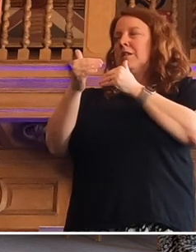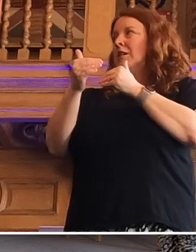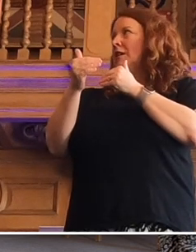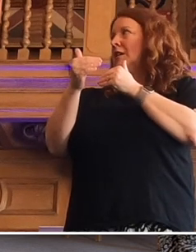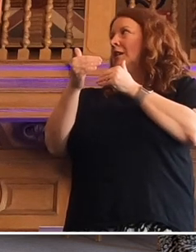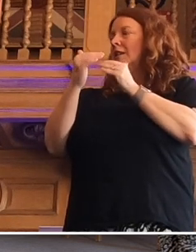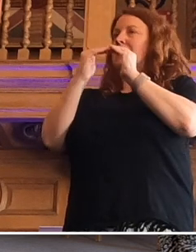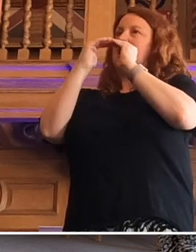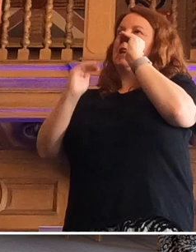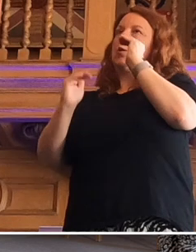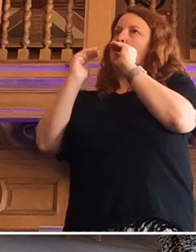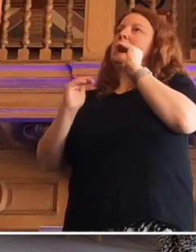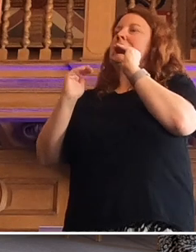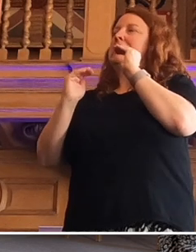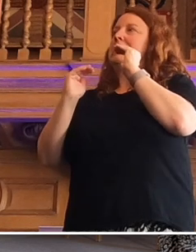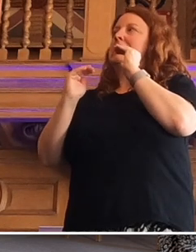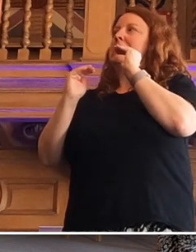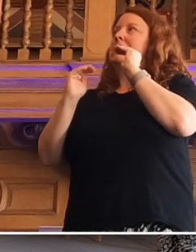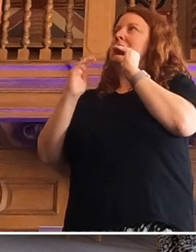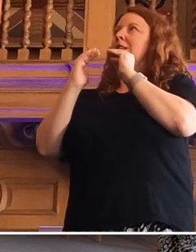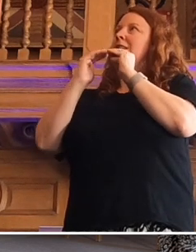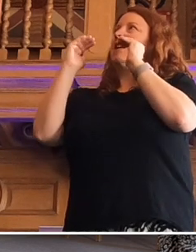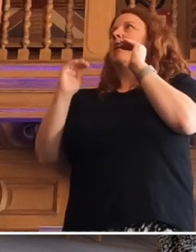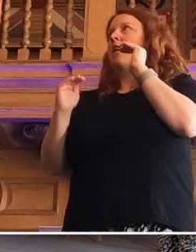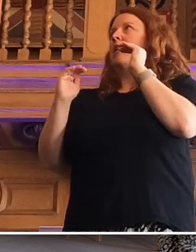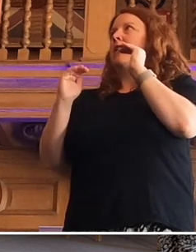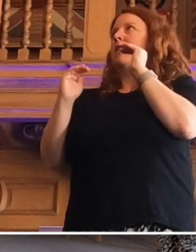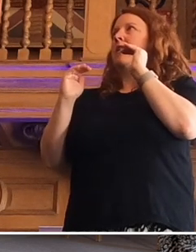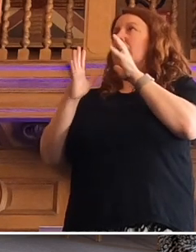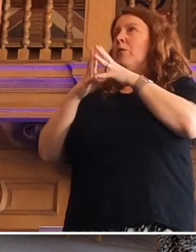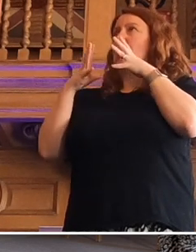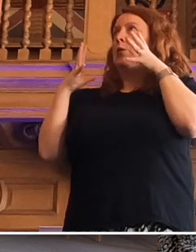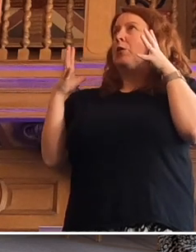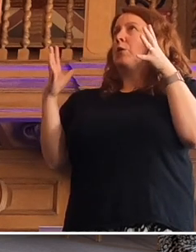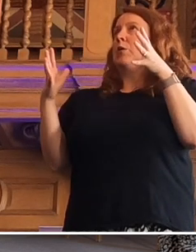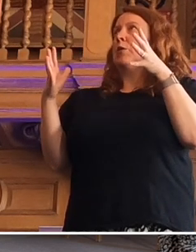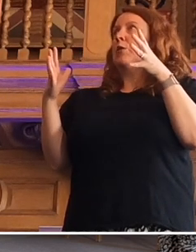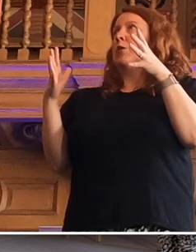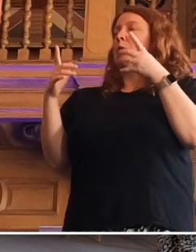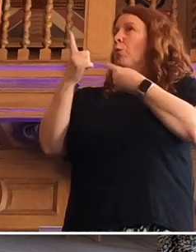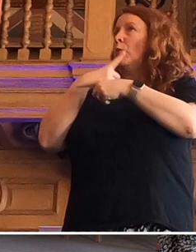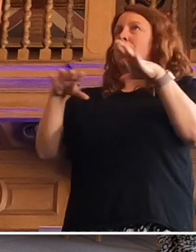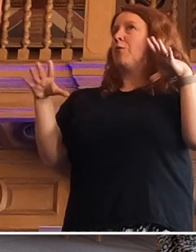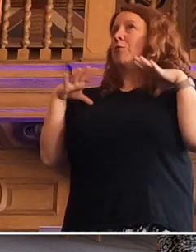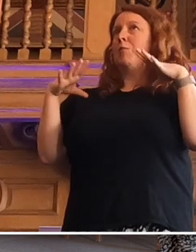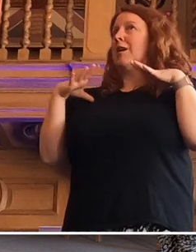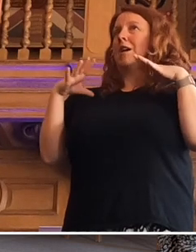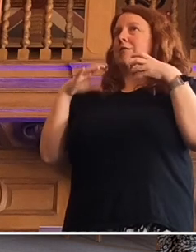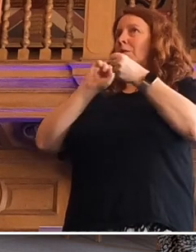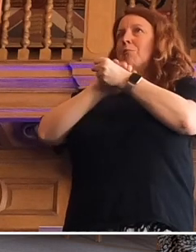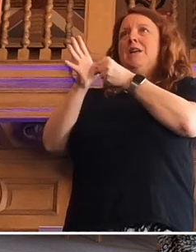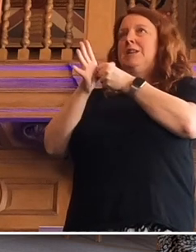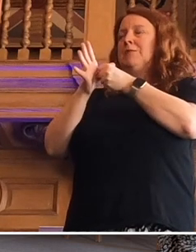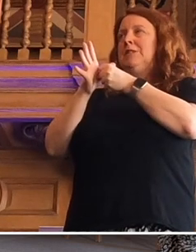of inequalities. The inequalities were so great that we were ill prepared for the pandemic.